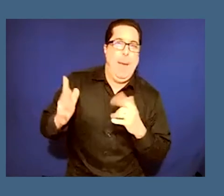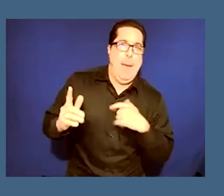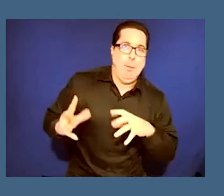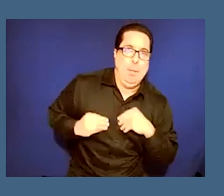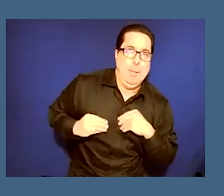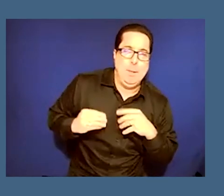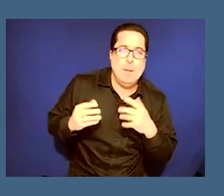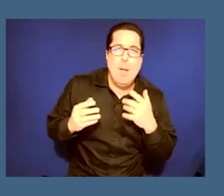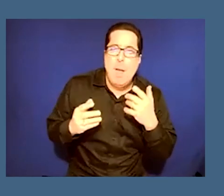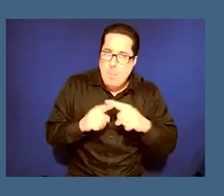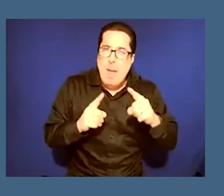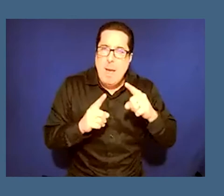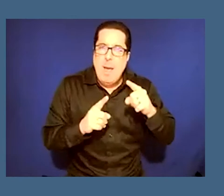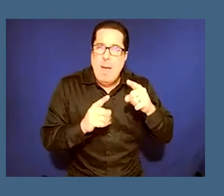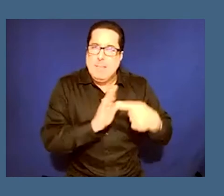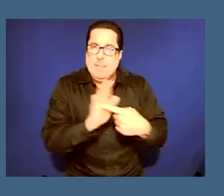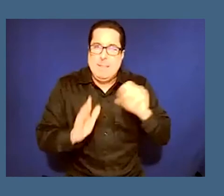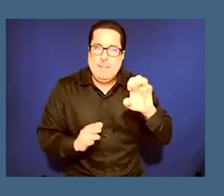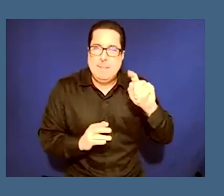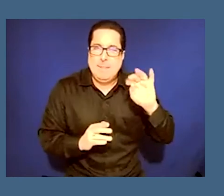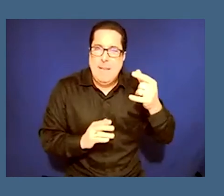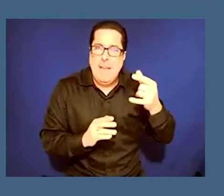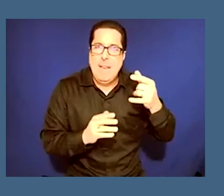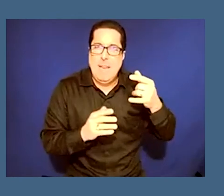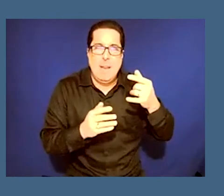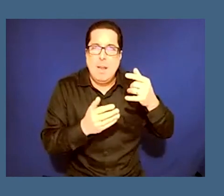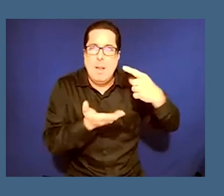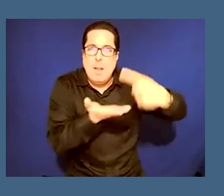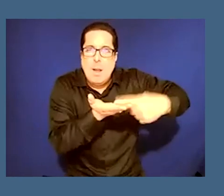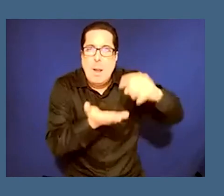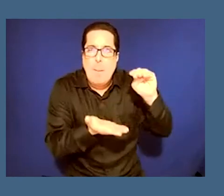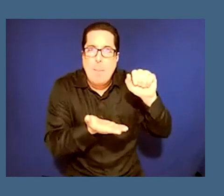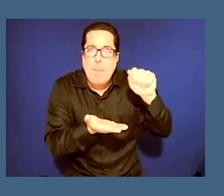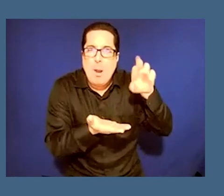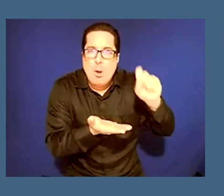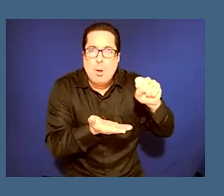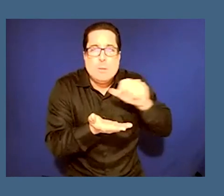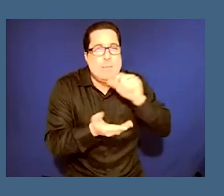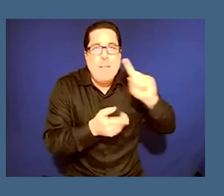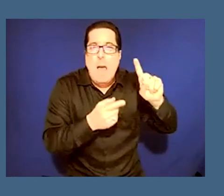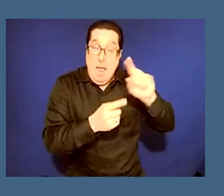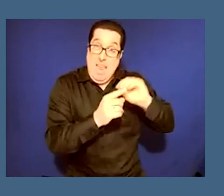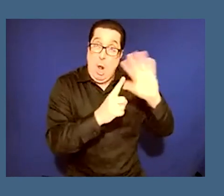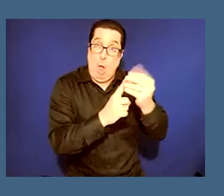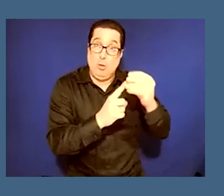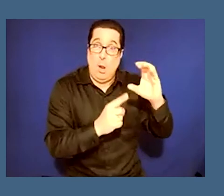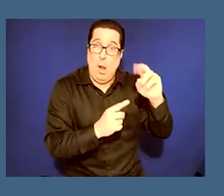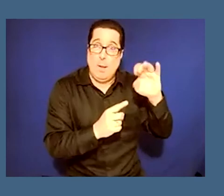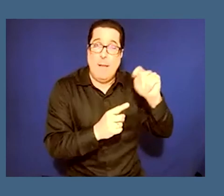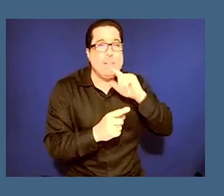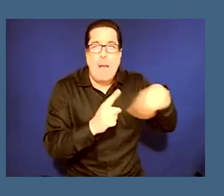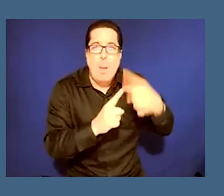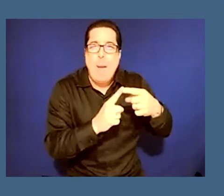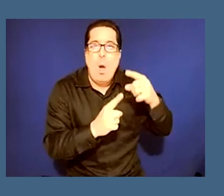the cultural context is not just about the setting it's also about what that society is